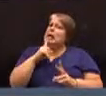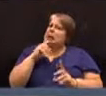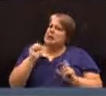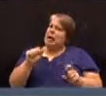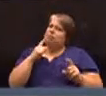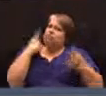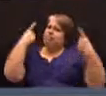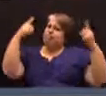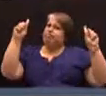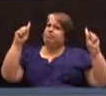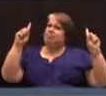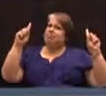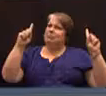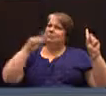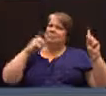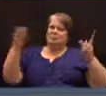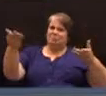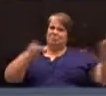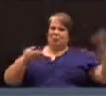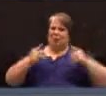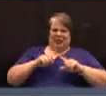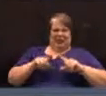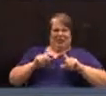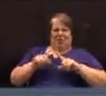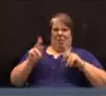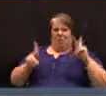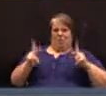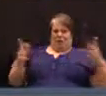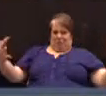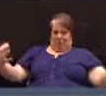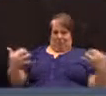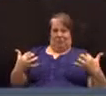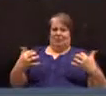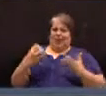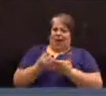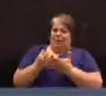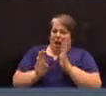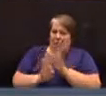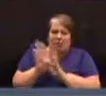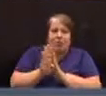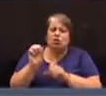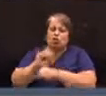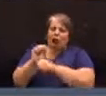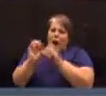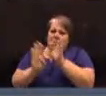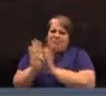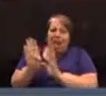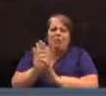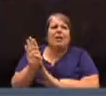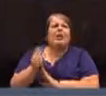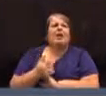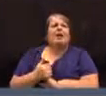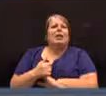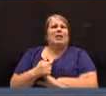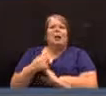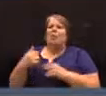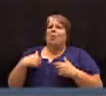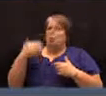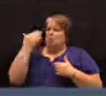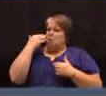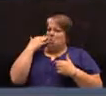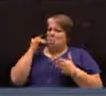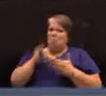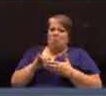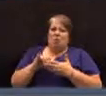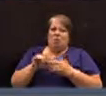other very key voices and key players in economic development, job development. Uh, we know who